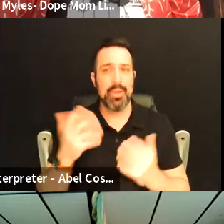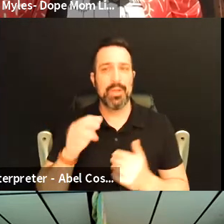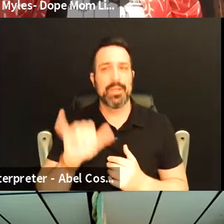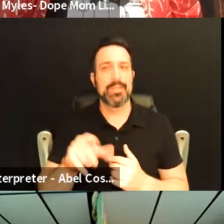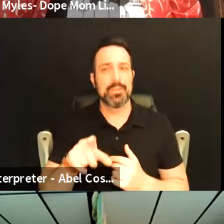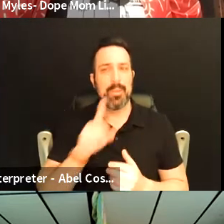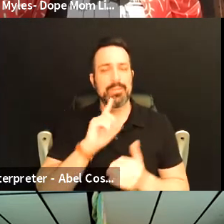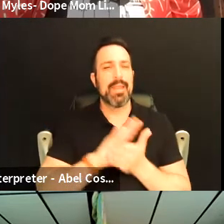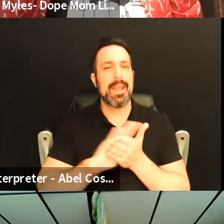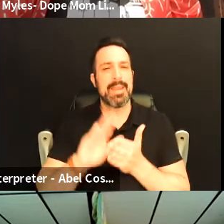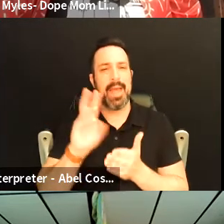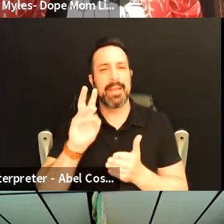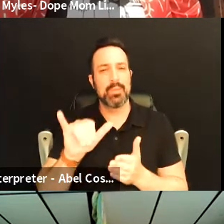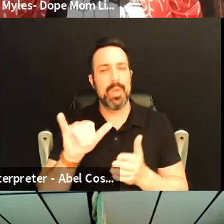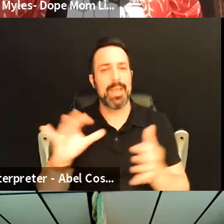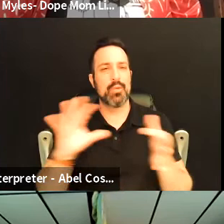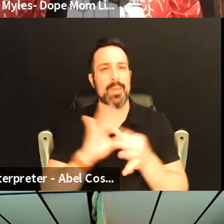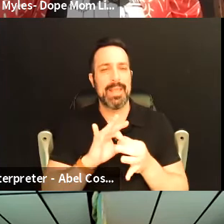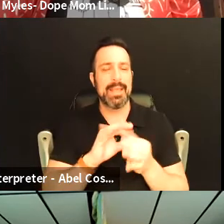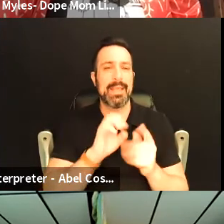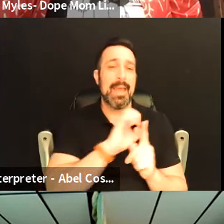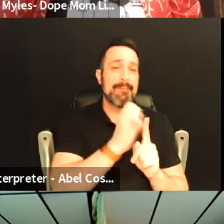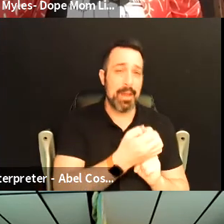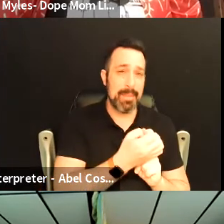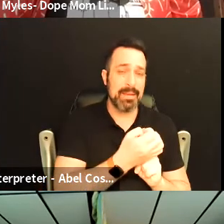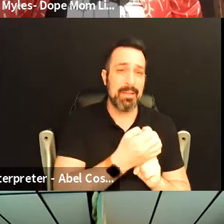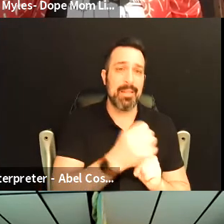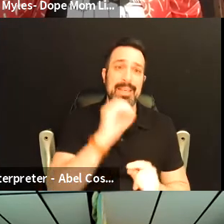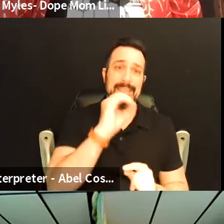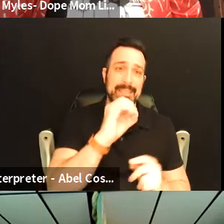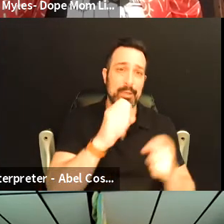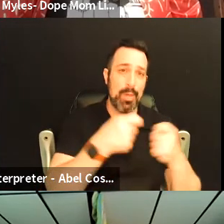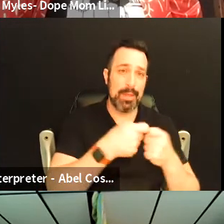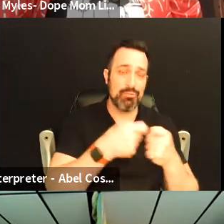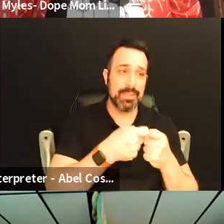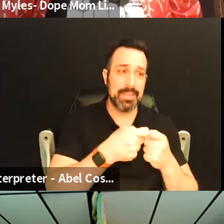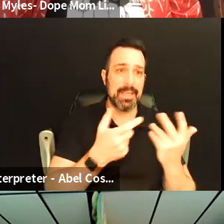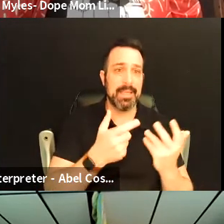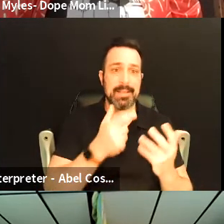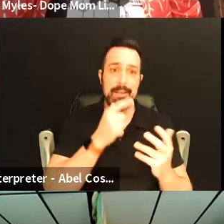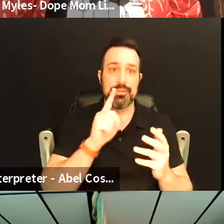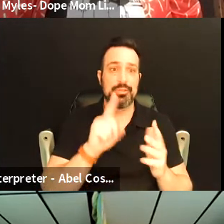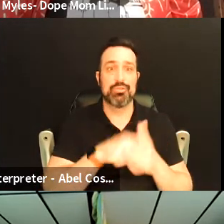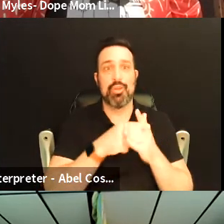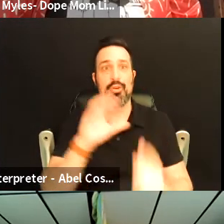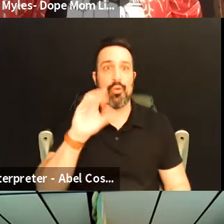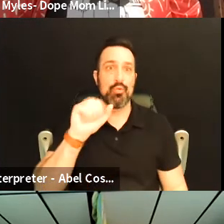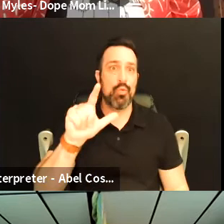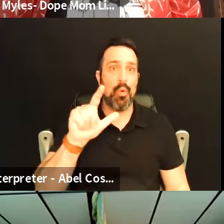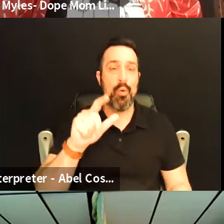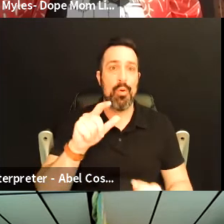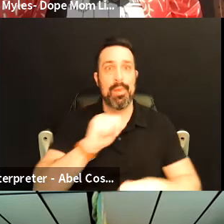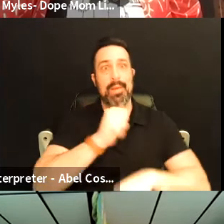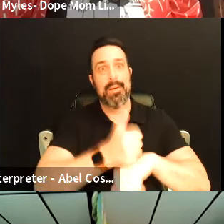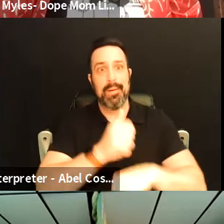a nice way to kind of link environmental you know zero electricity let's not just start a new coal plant or bring in a fossil